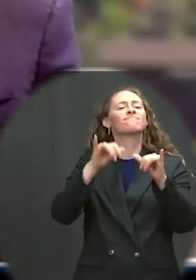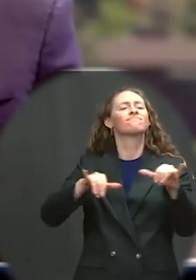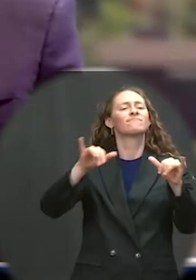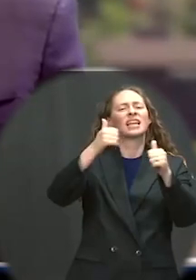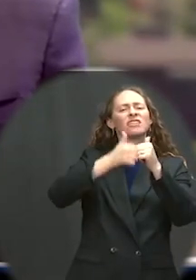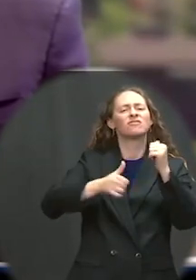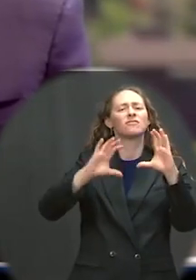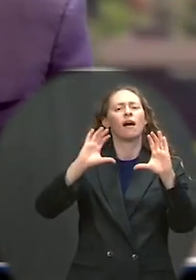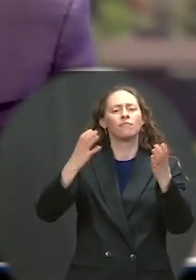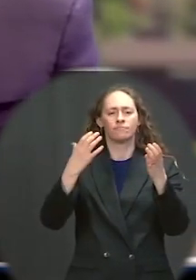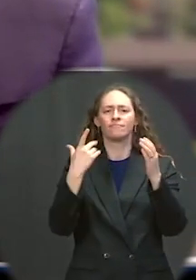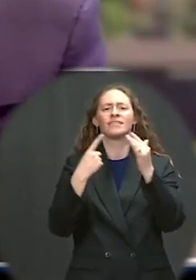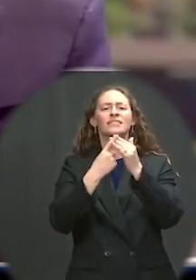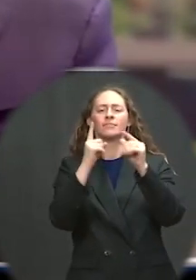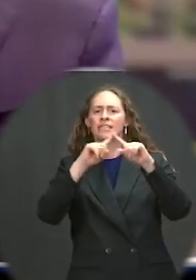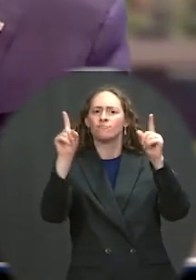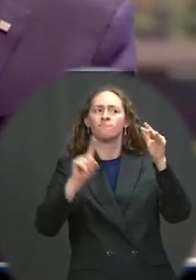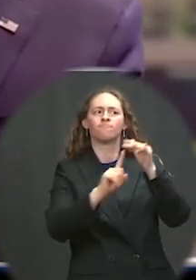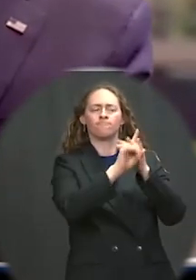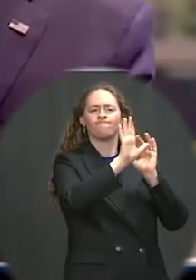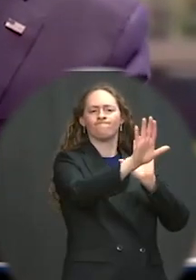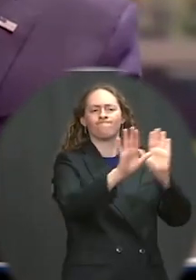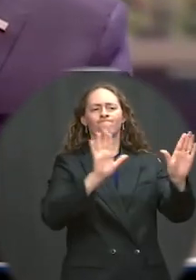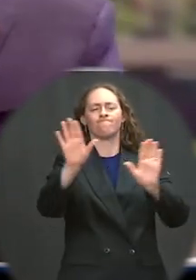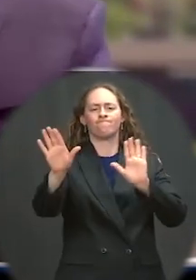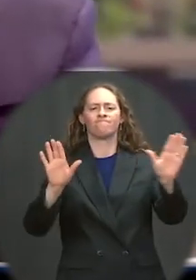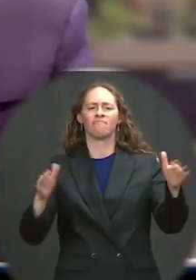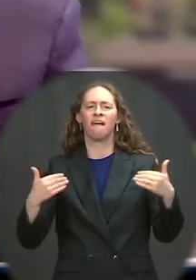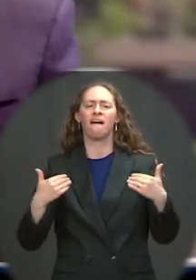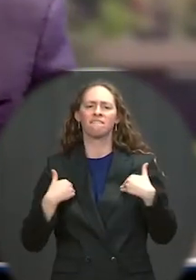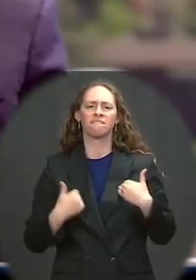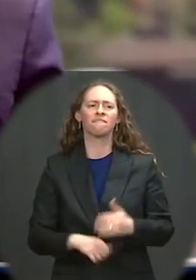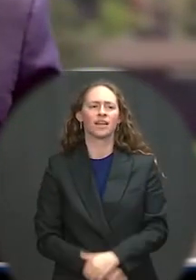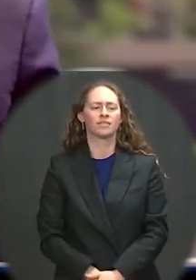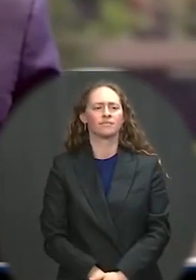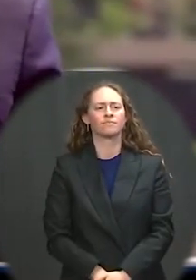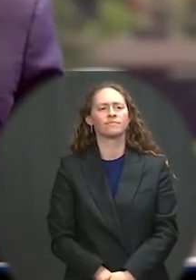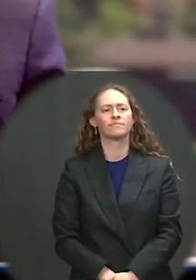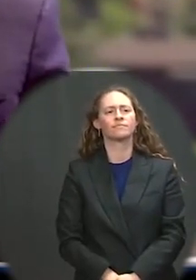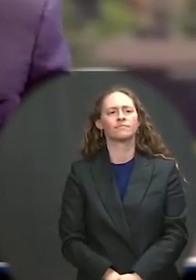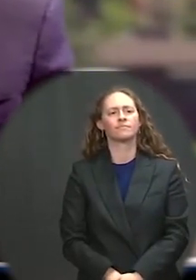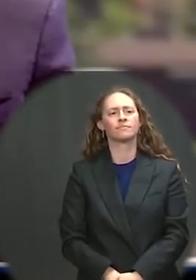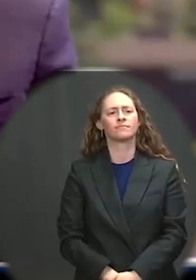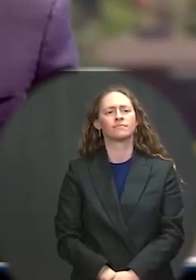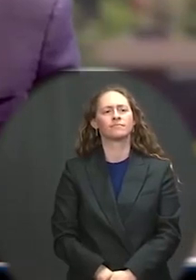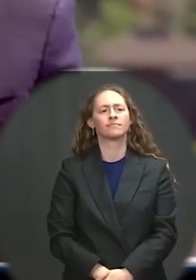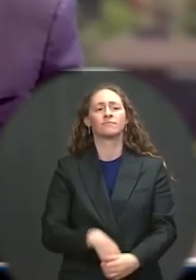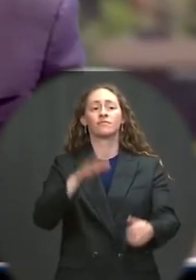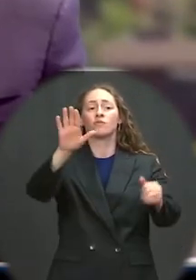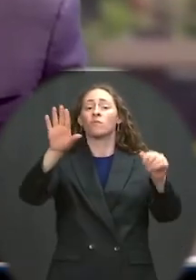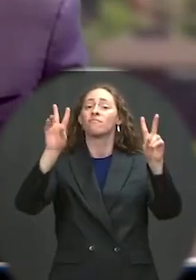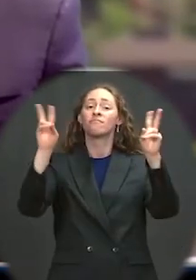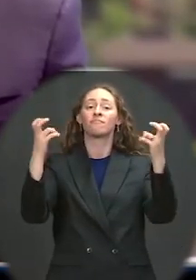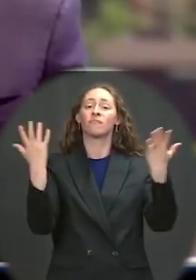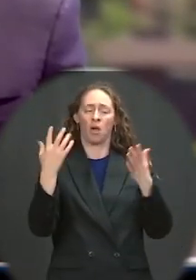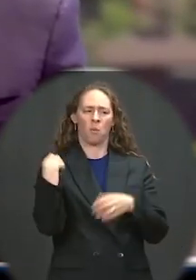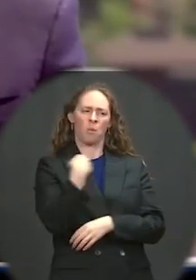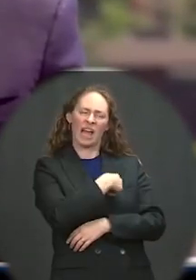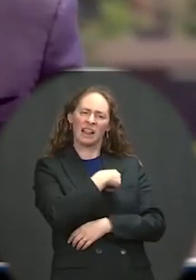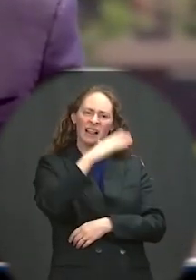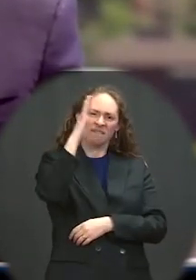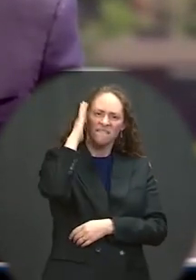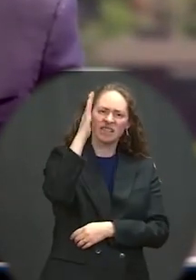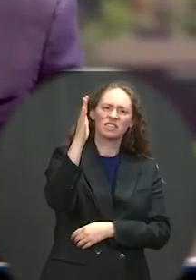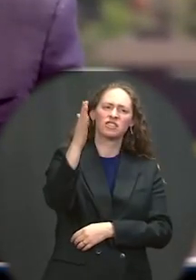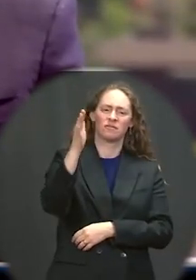it reflects this reality. You said, we are the future. I don't think you have any idea how — how profound